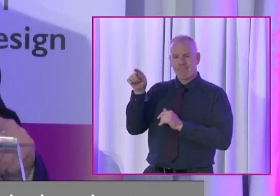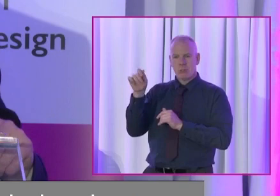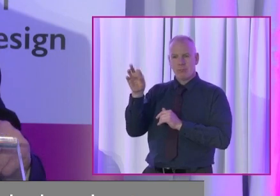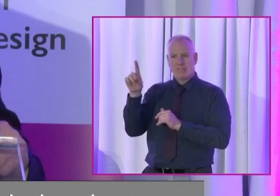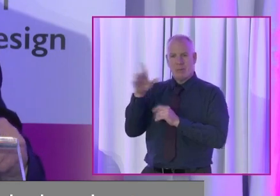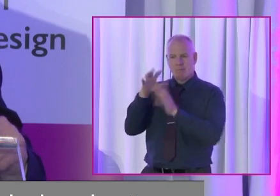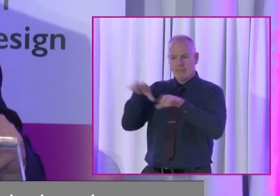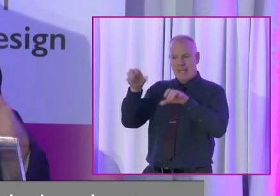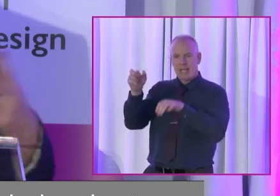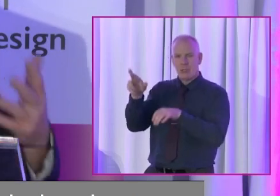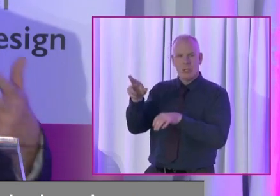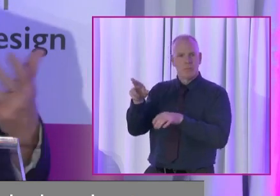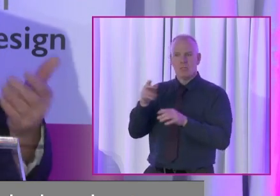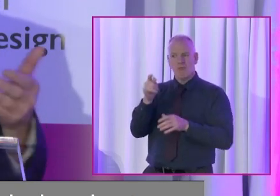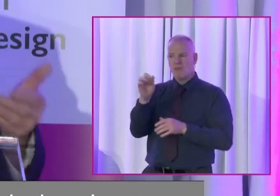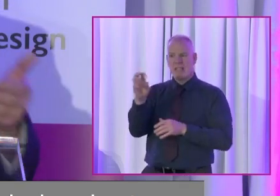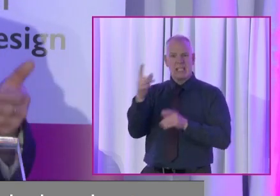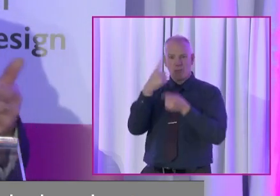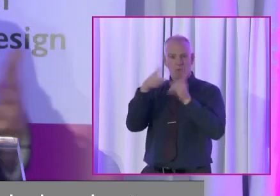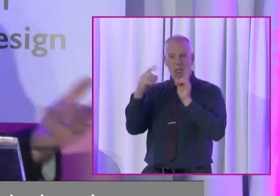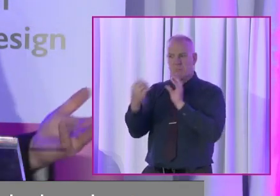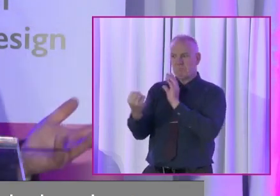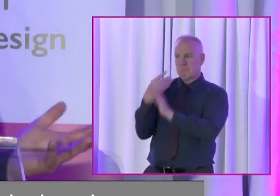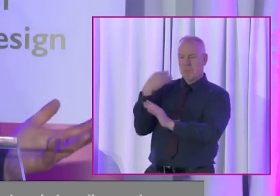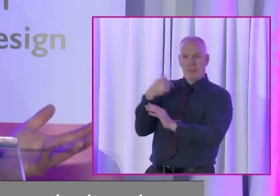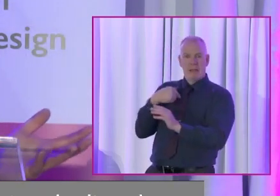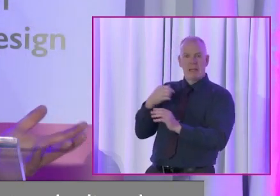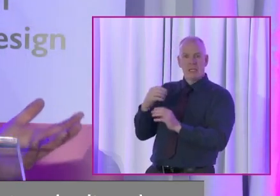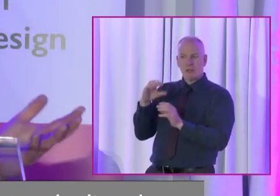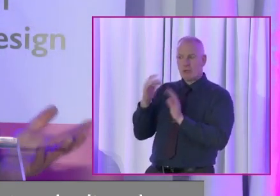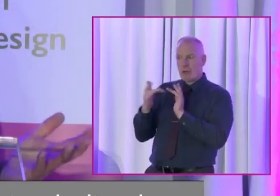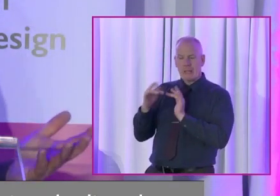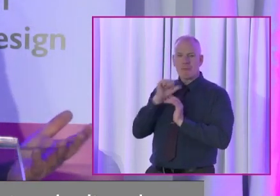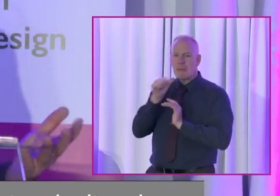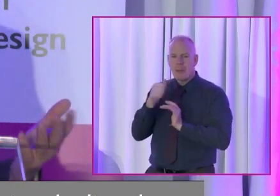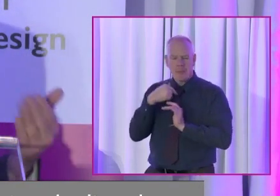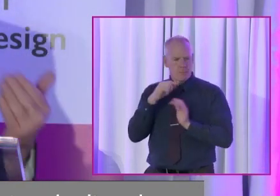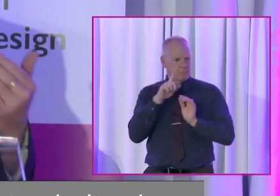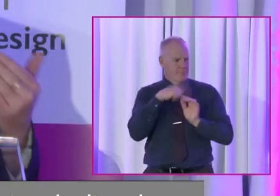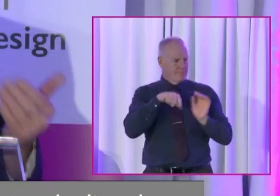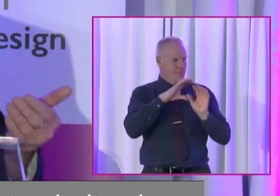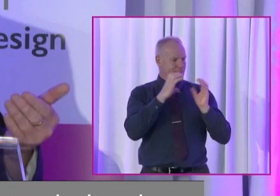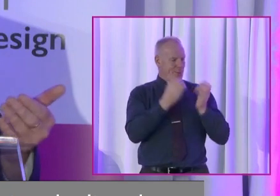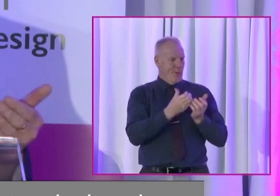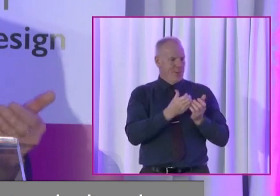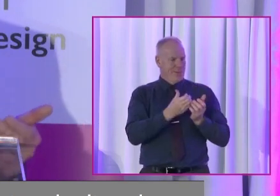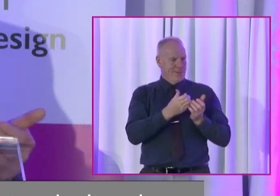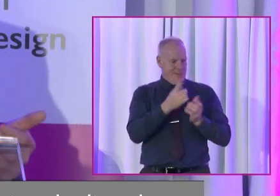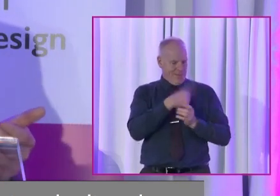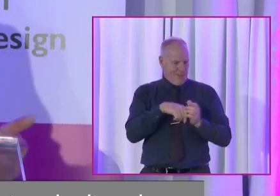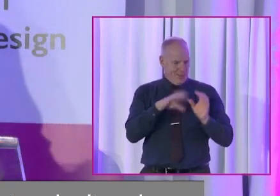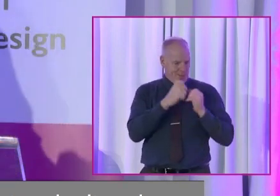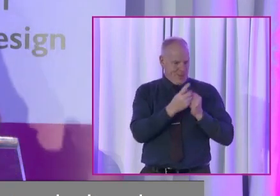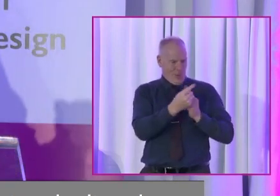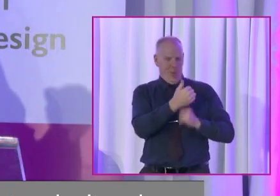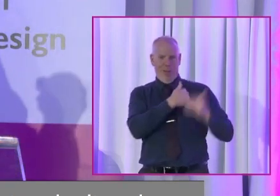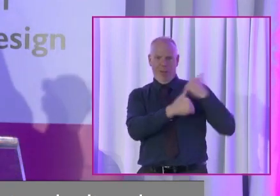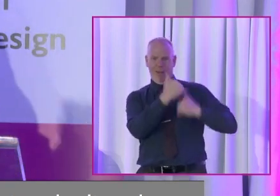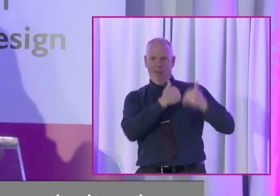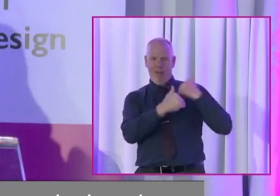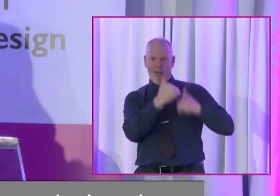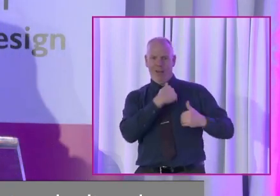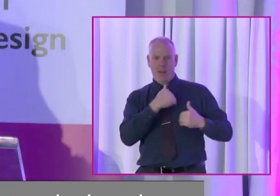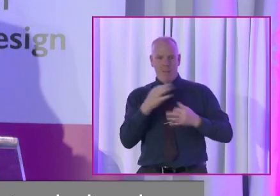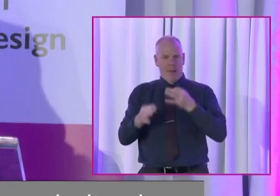don't write to me, they don't. But people from our community do. And I have learned in the last year that